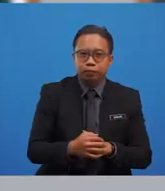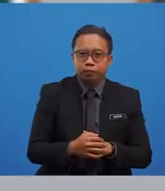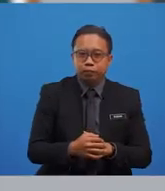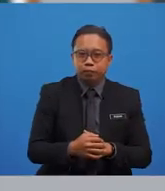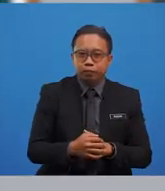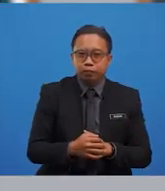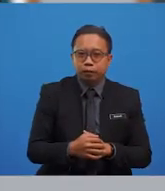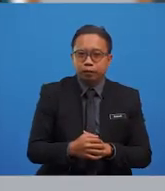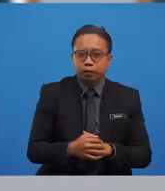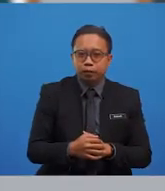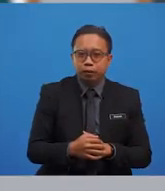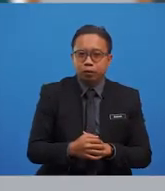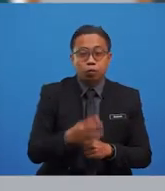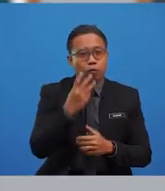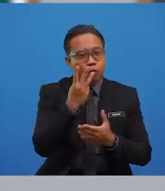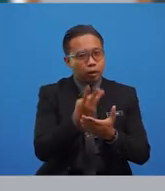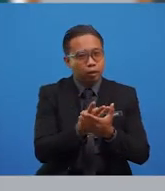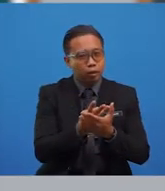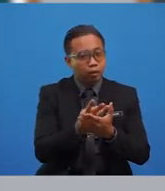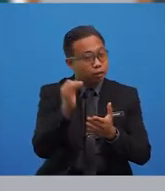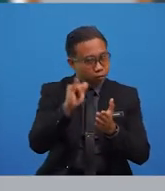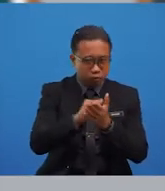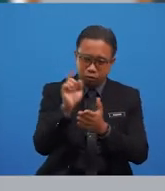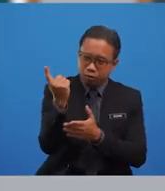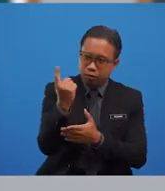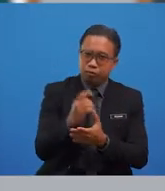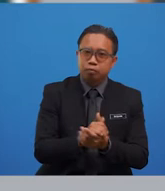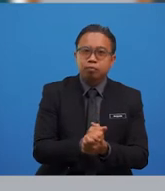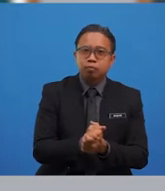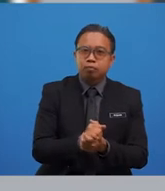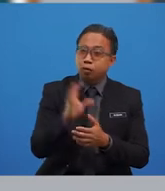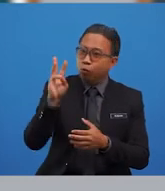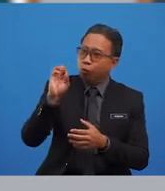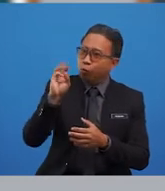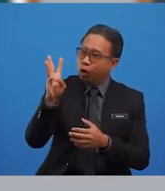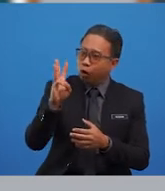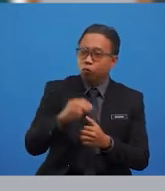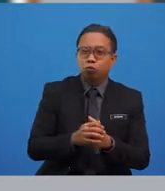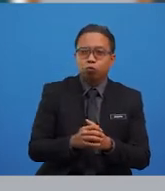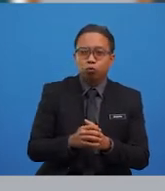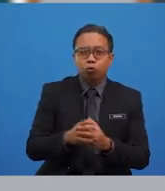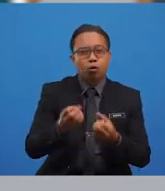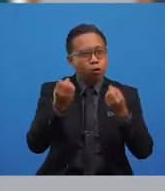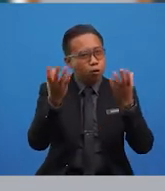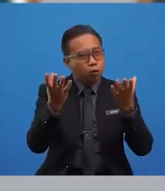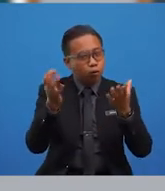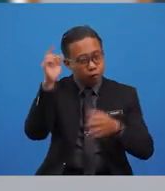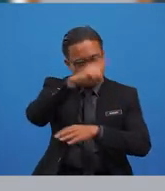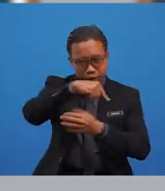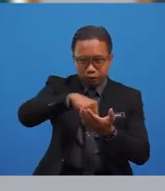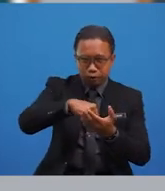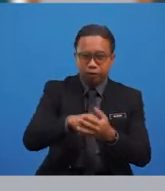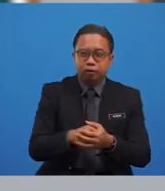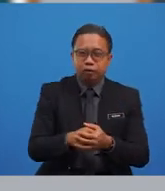Well, that's it, I guess. Wow. That was a lot for today, right? But I'm pretty